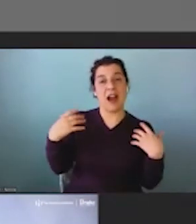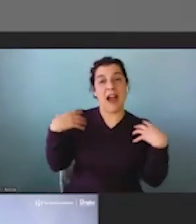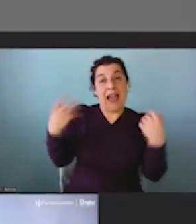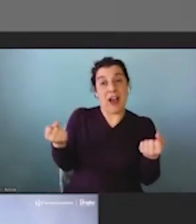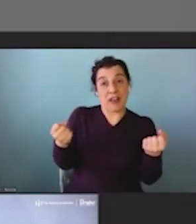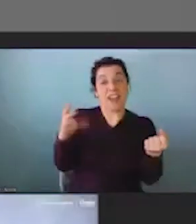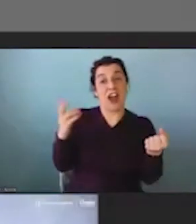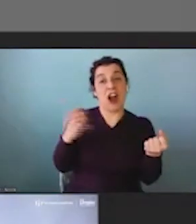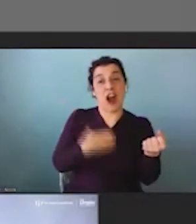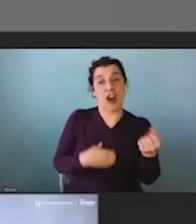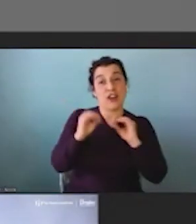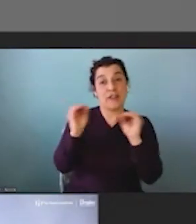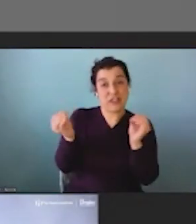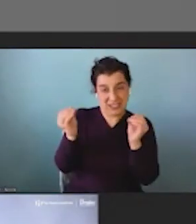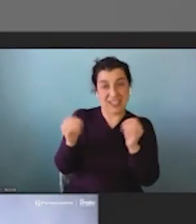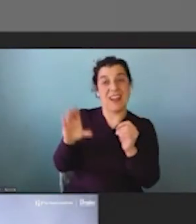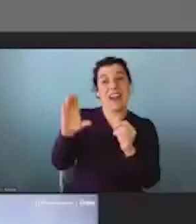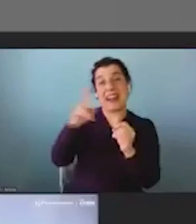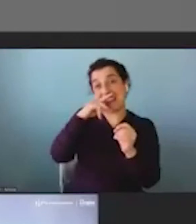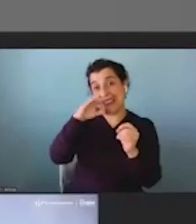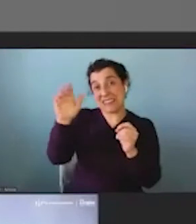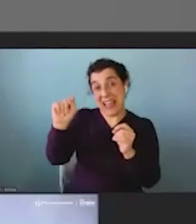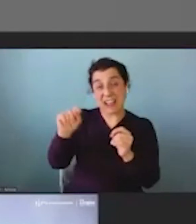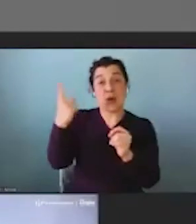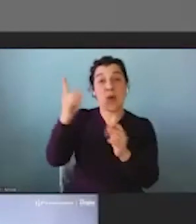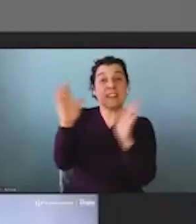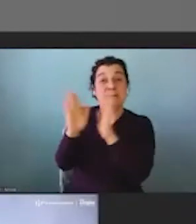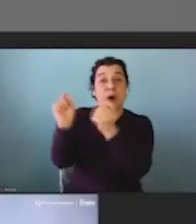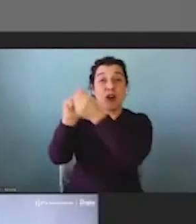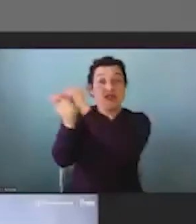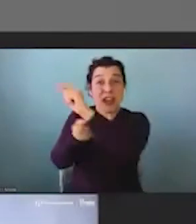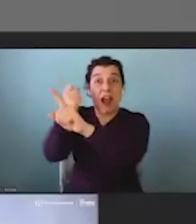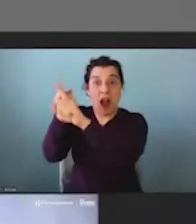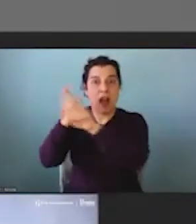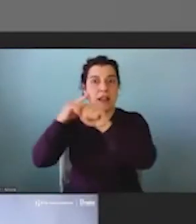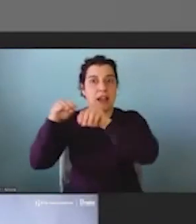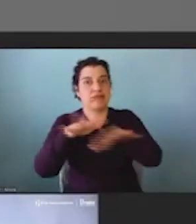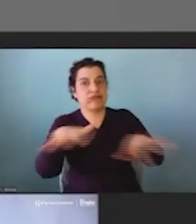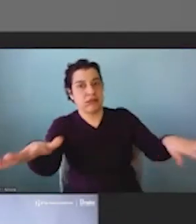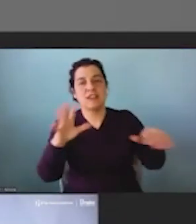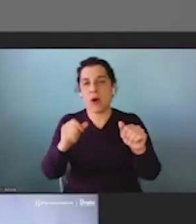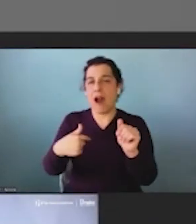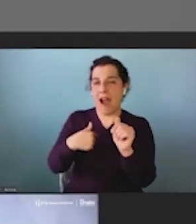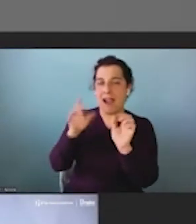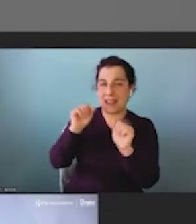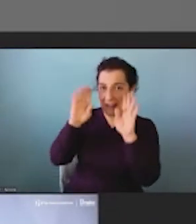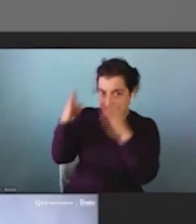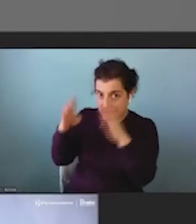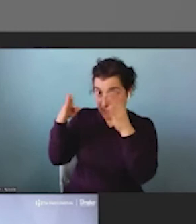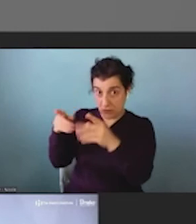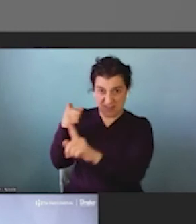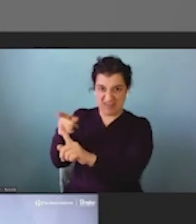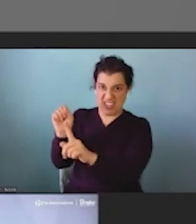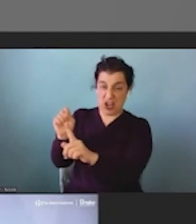the federal level can have huge effects. And so I think that's to me, you know, where I have paid my focus. But that being said, there is